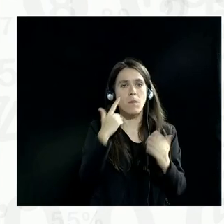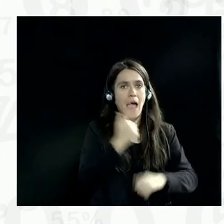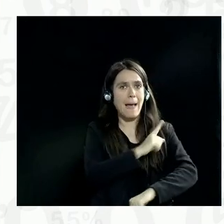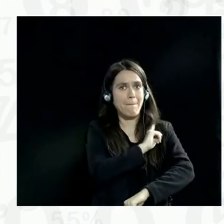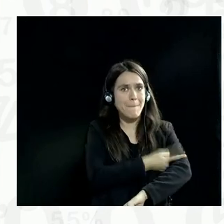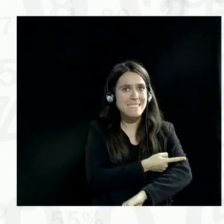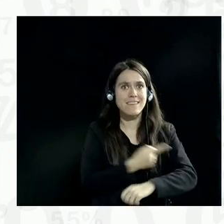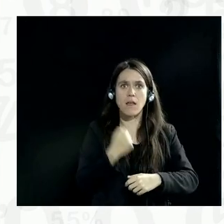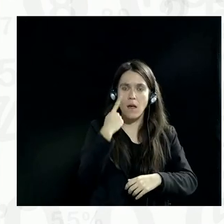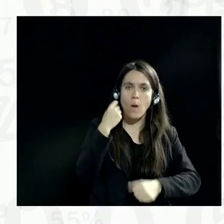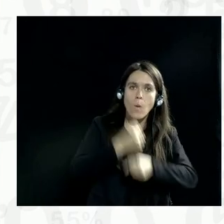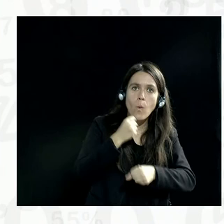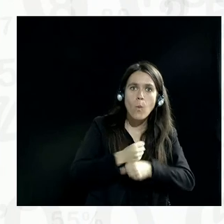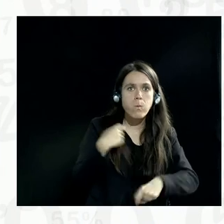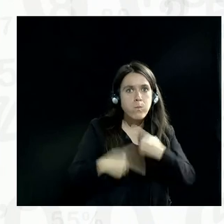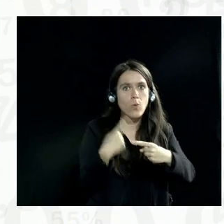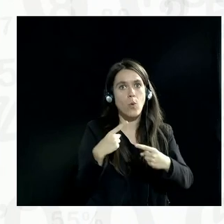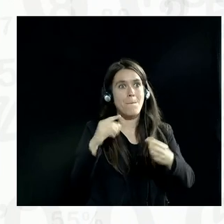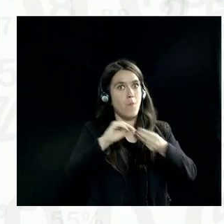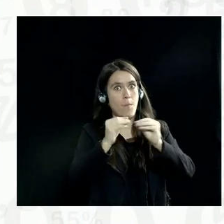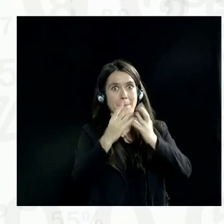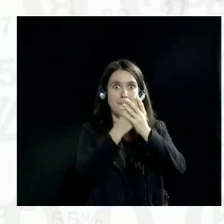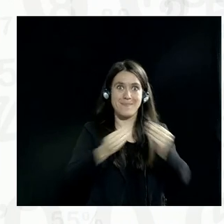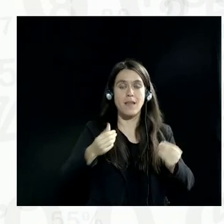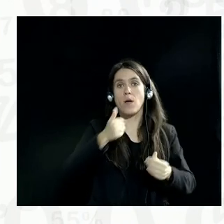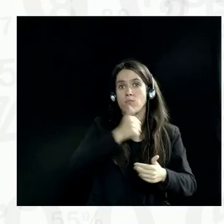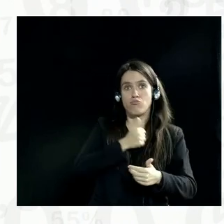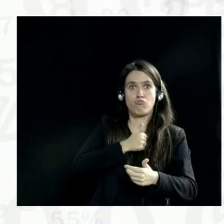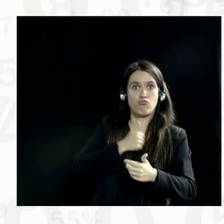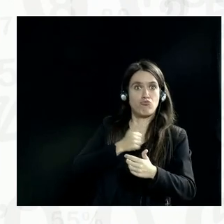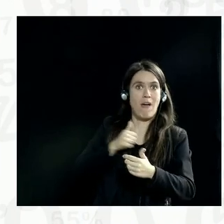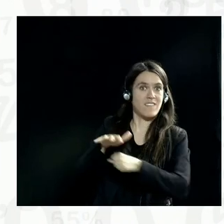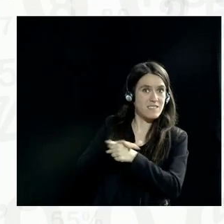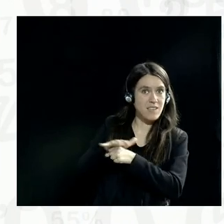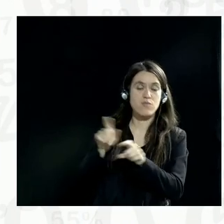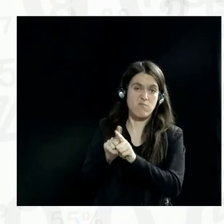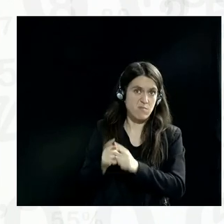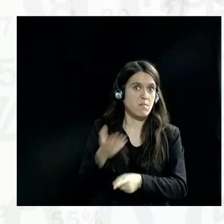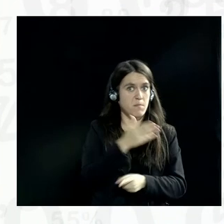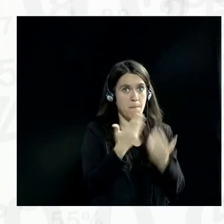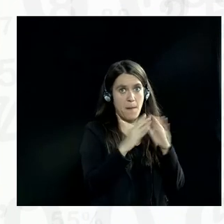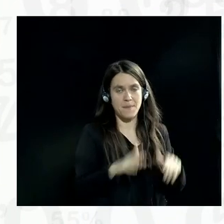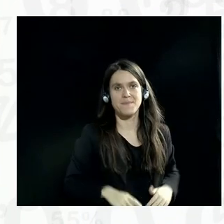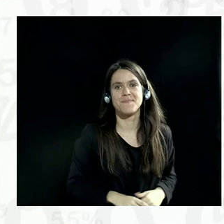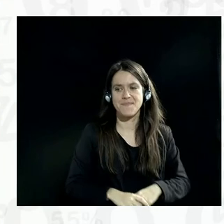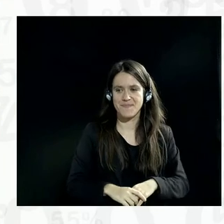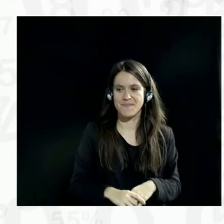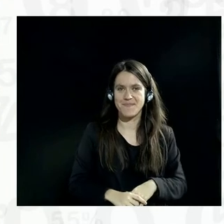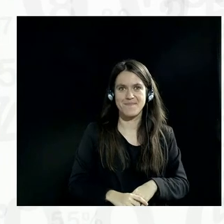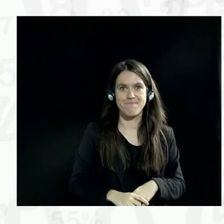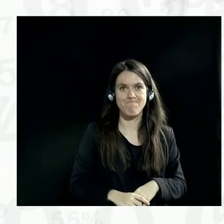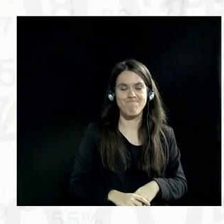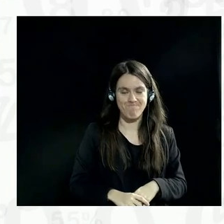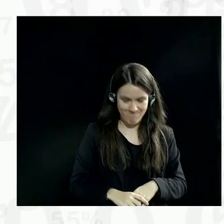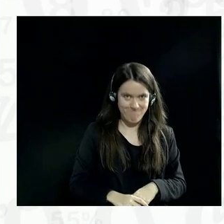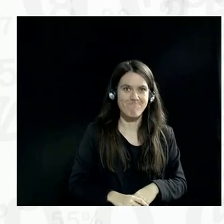work to solve a problem with private sector players rather than build that capacity in-house. Okay. And it's in constant flux, as you